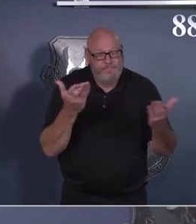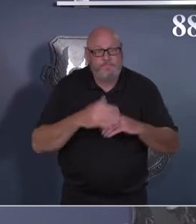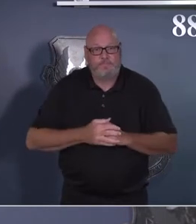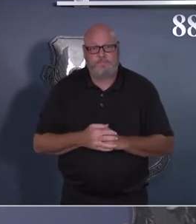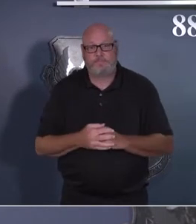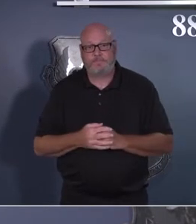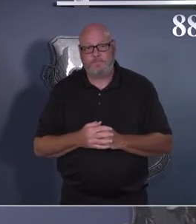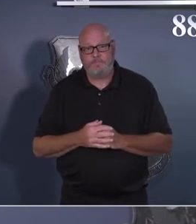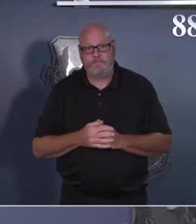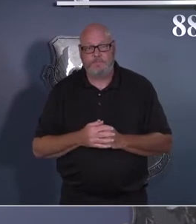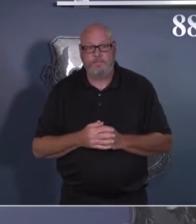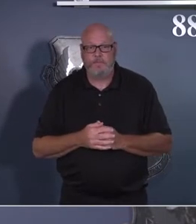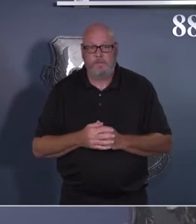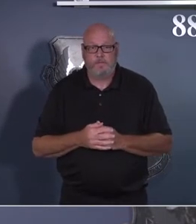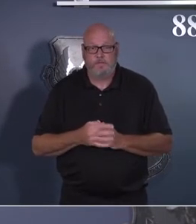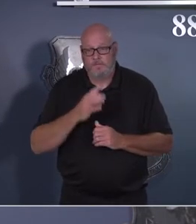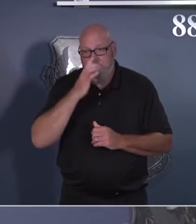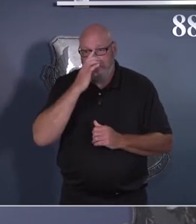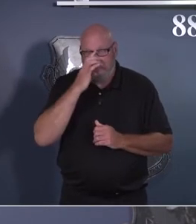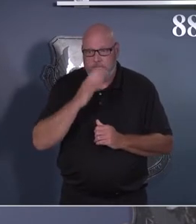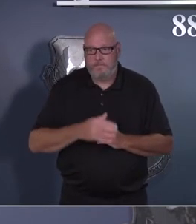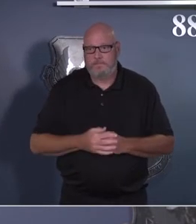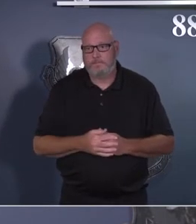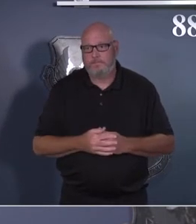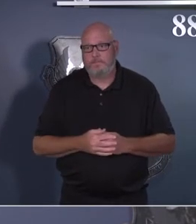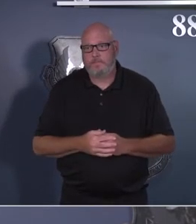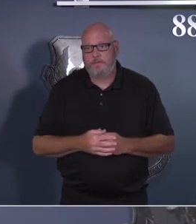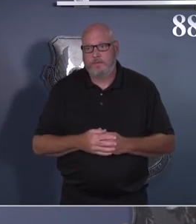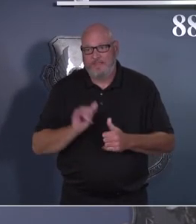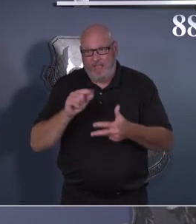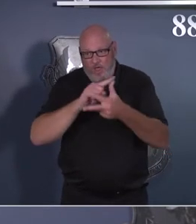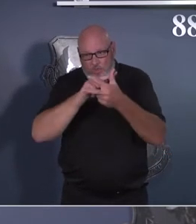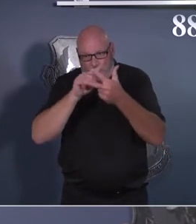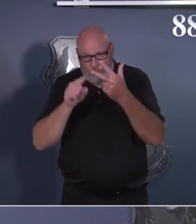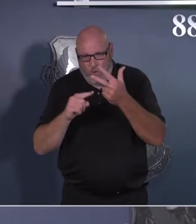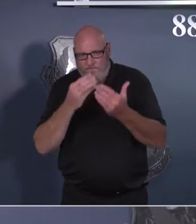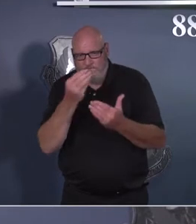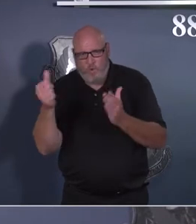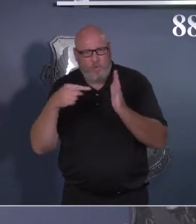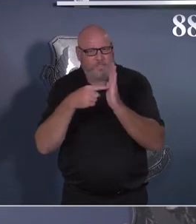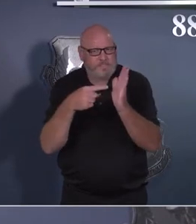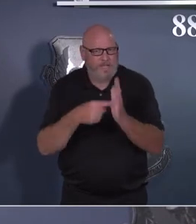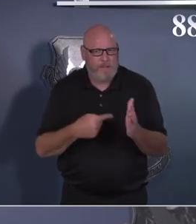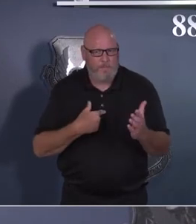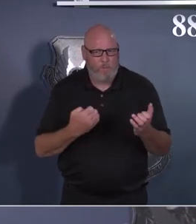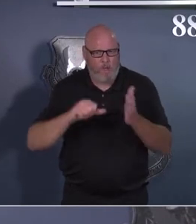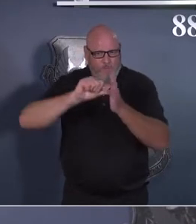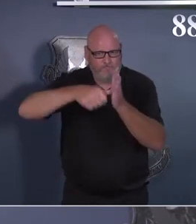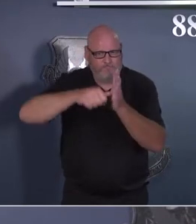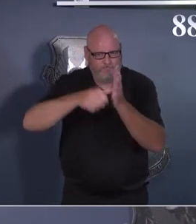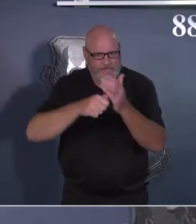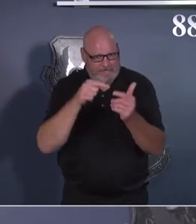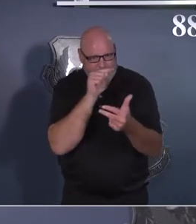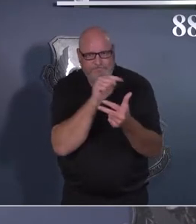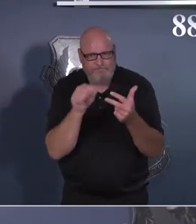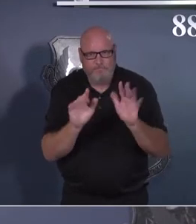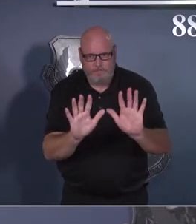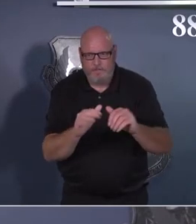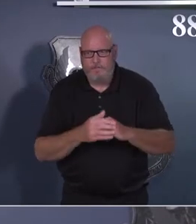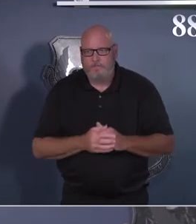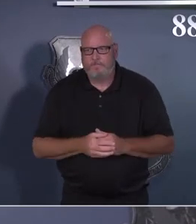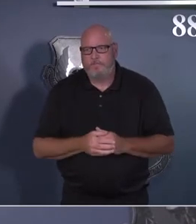the mission set wherever you work. And so I've walked through a couple of those things, kind of highlighted where we're at with HP Con Bravo and why we made that transition,